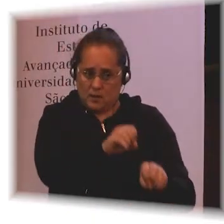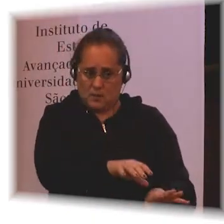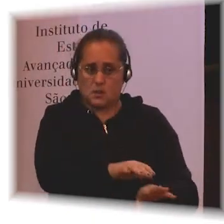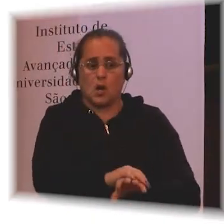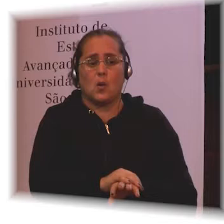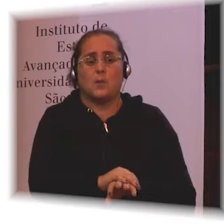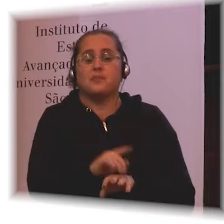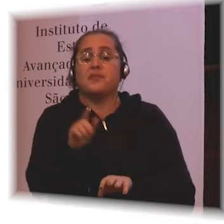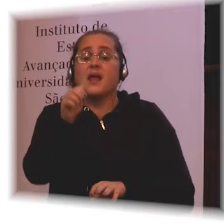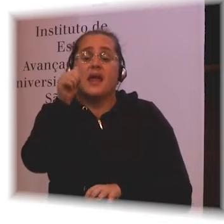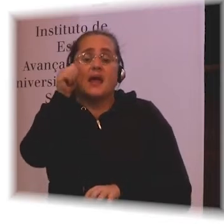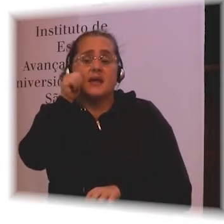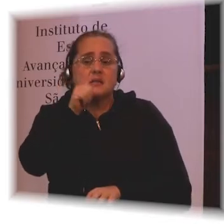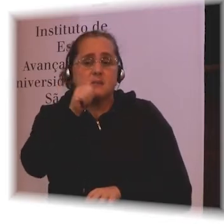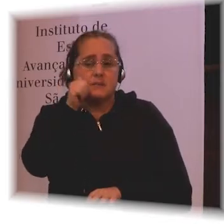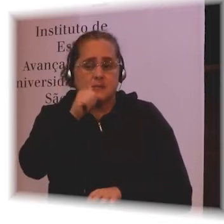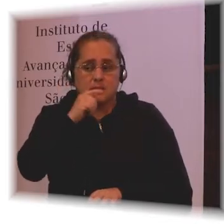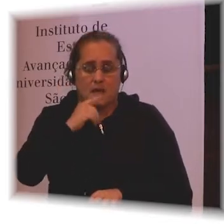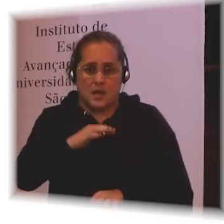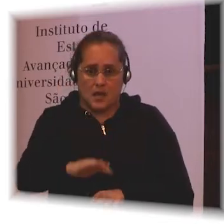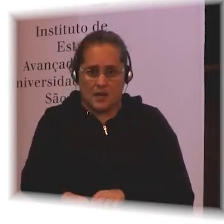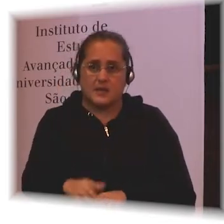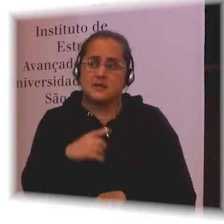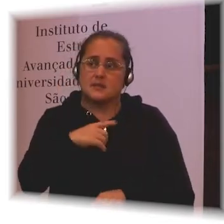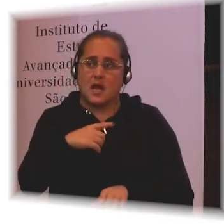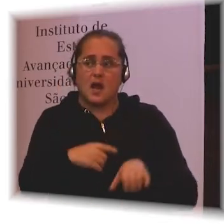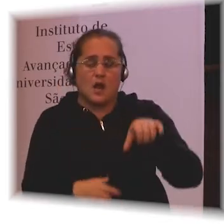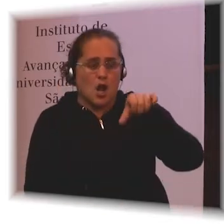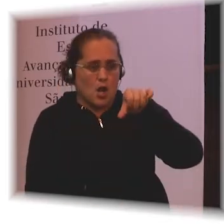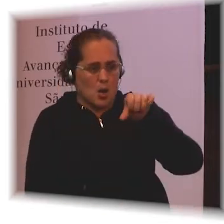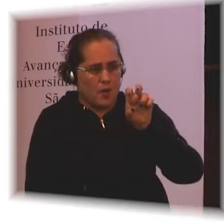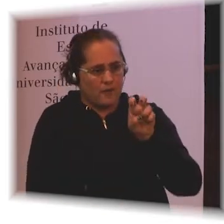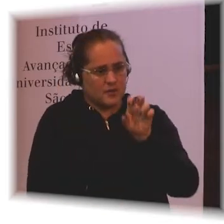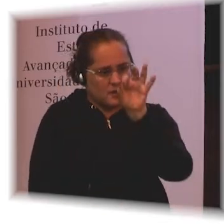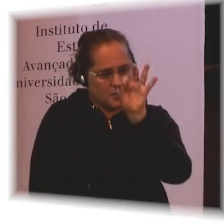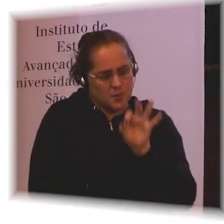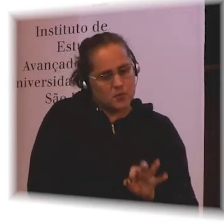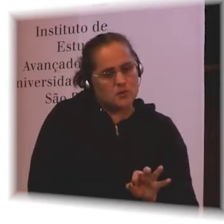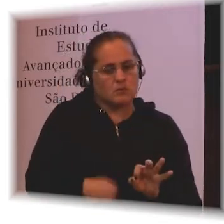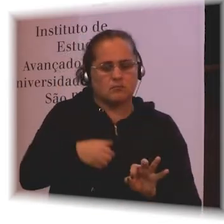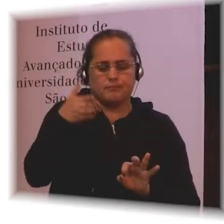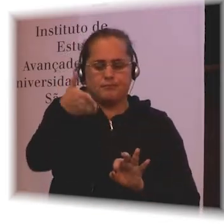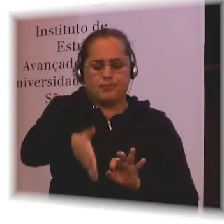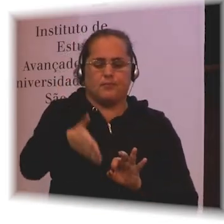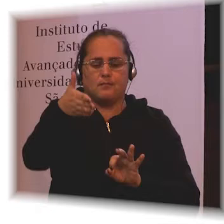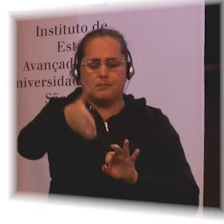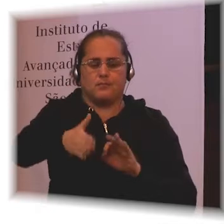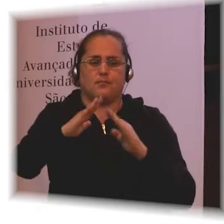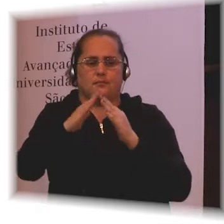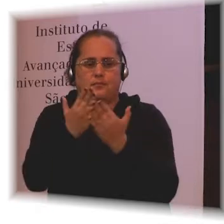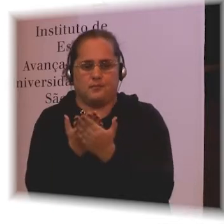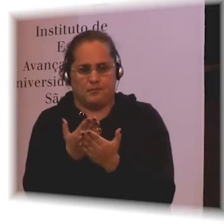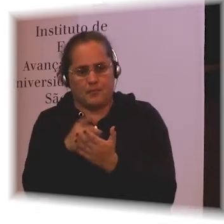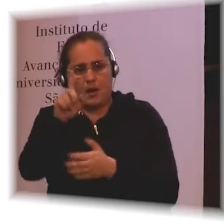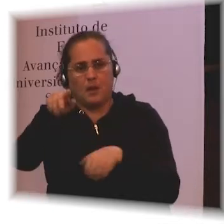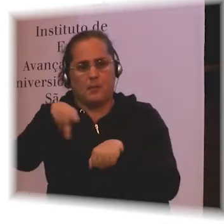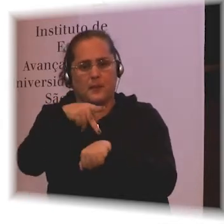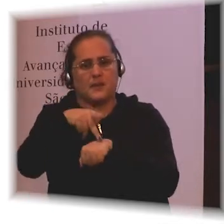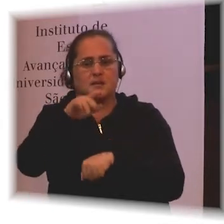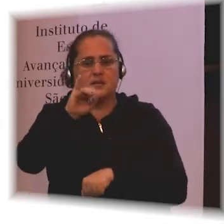girls, this is just giving Indonesia as an example, the girls without disabilities, 95% went to school.